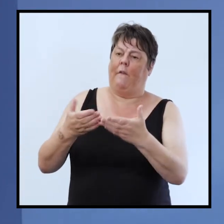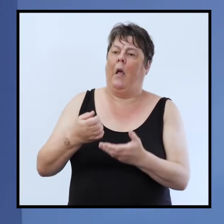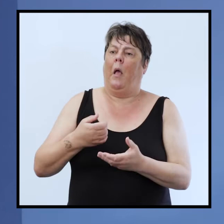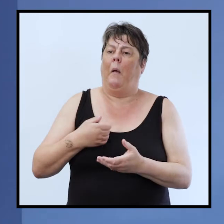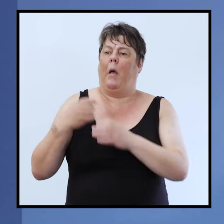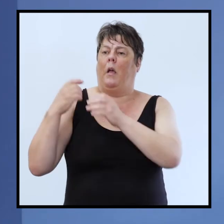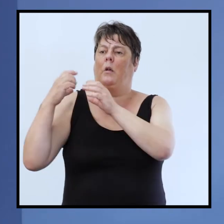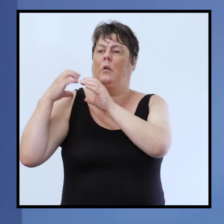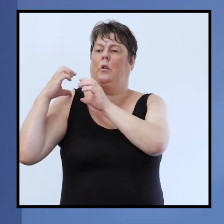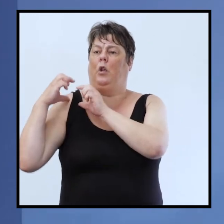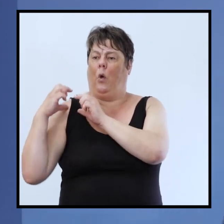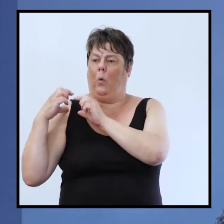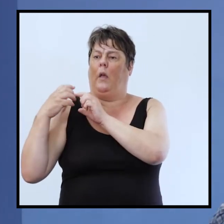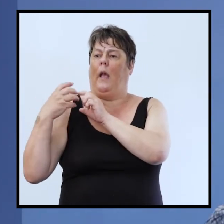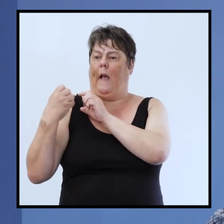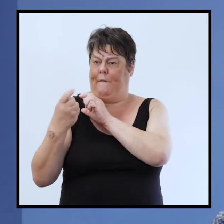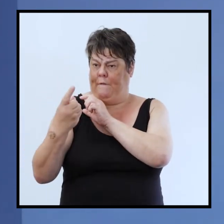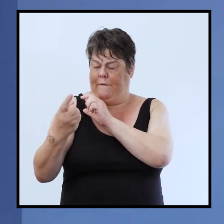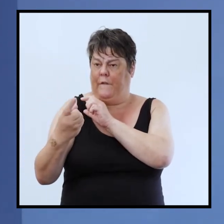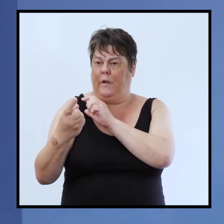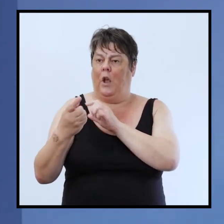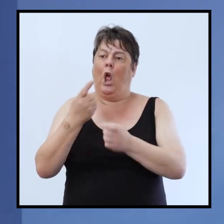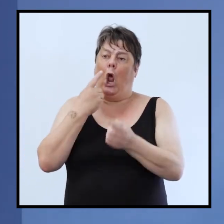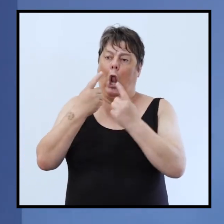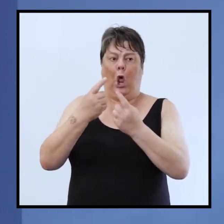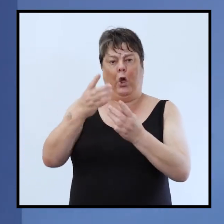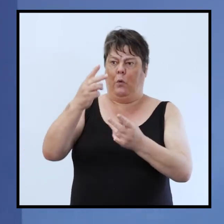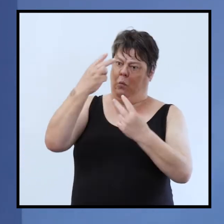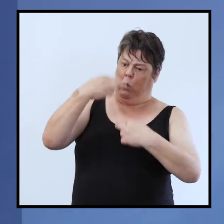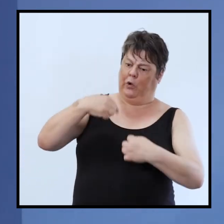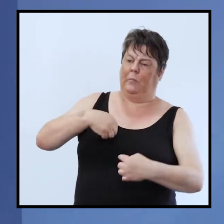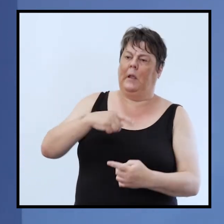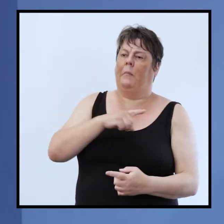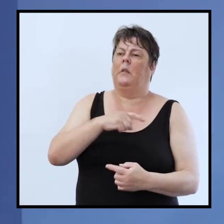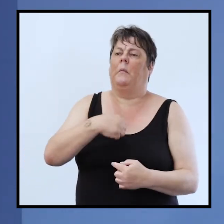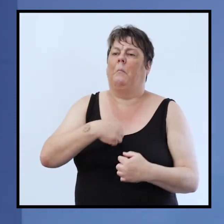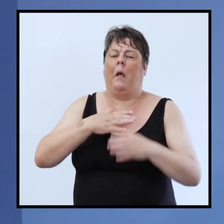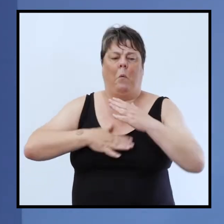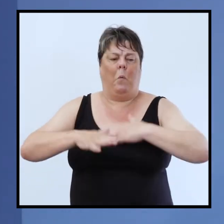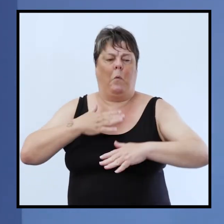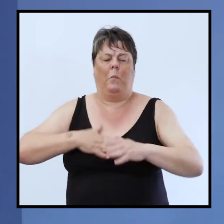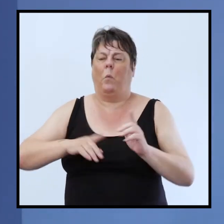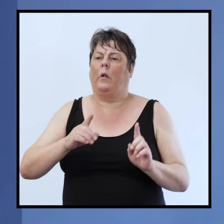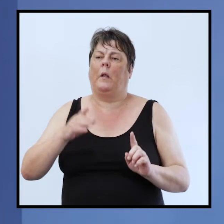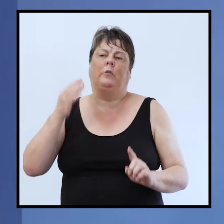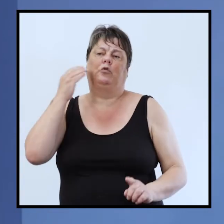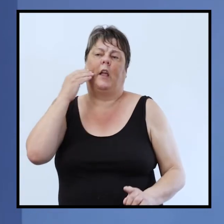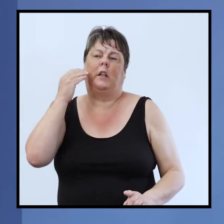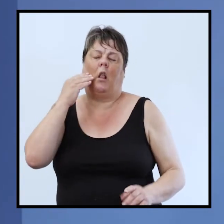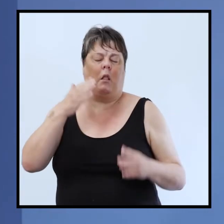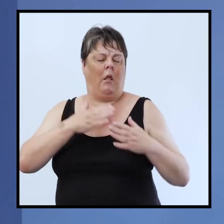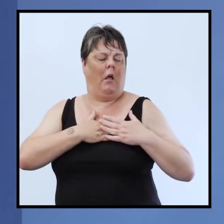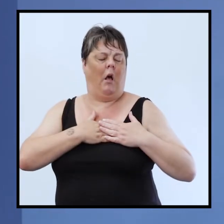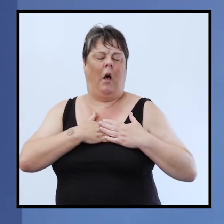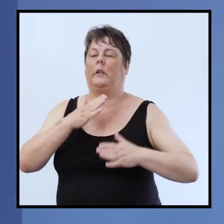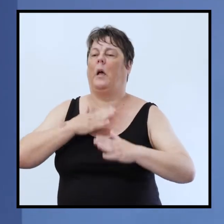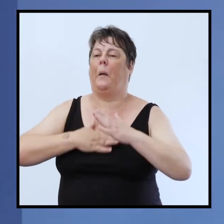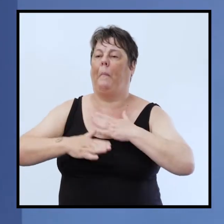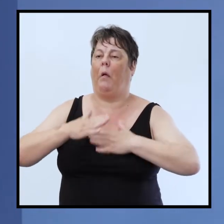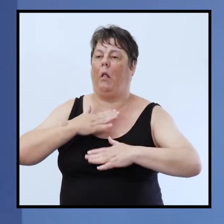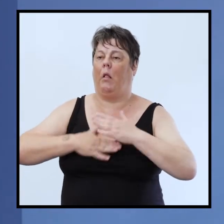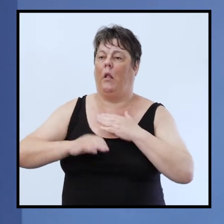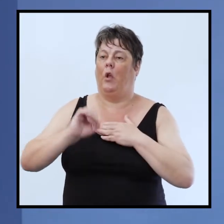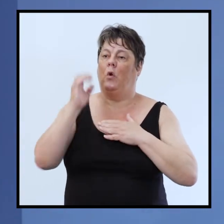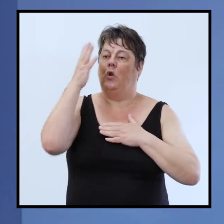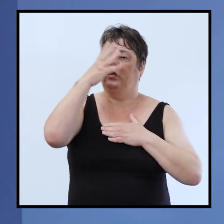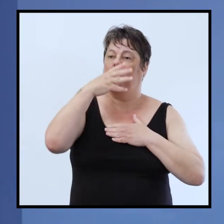my yoke upon upon you and learn from me for i am gentle and humble in heart and you will find rest for your